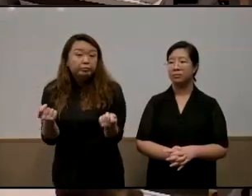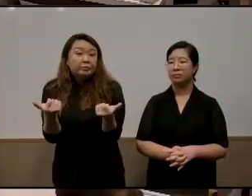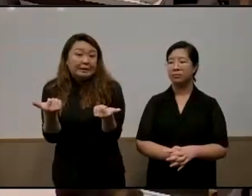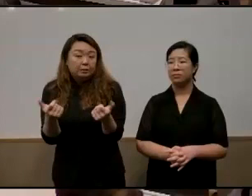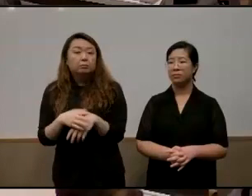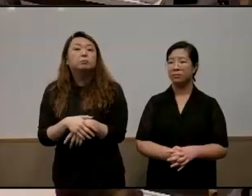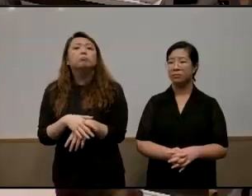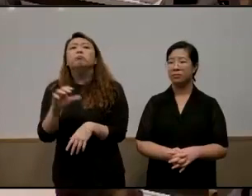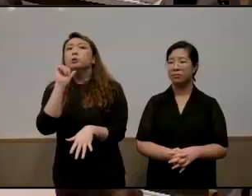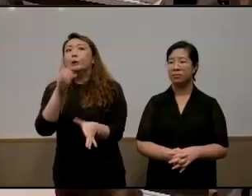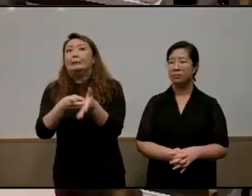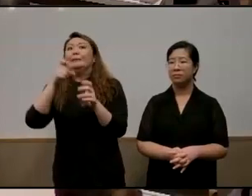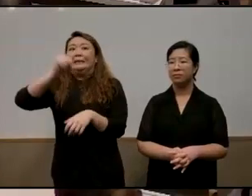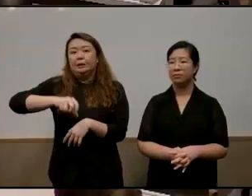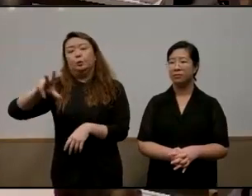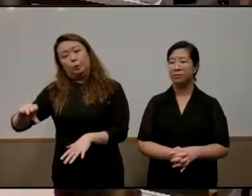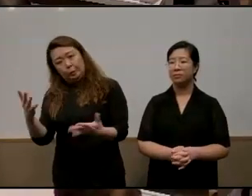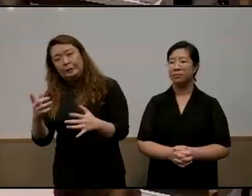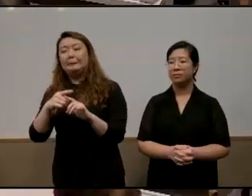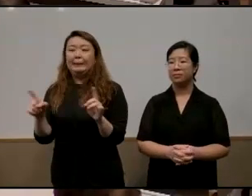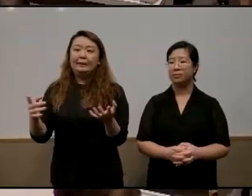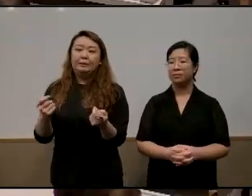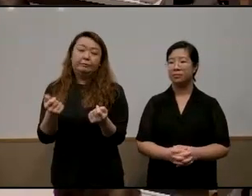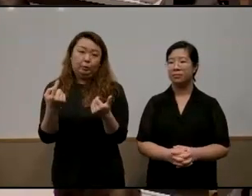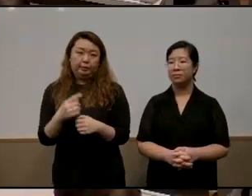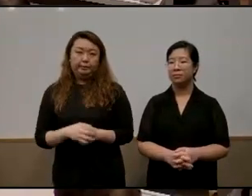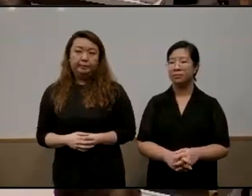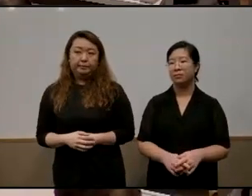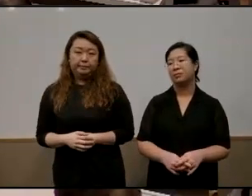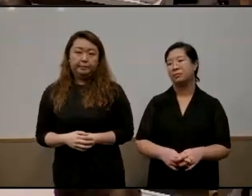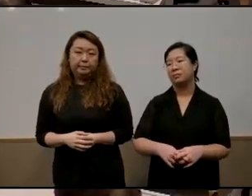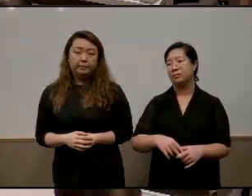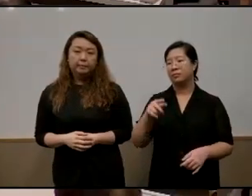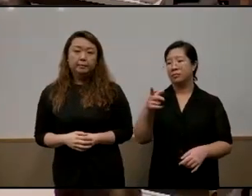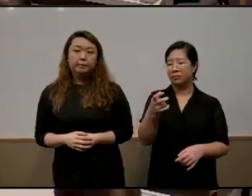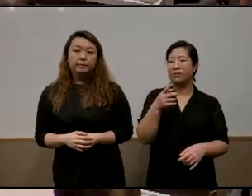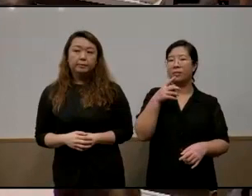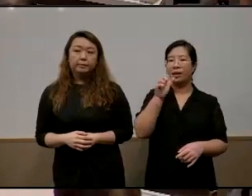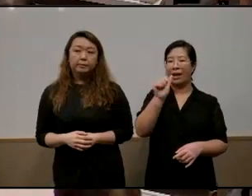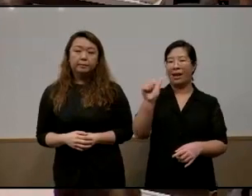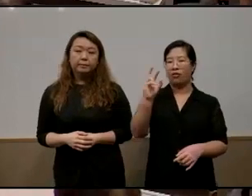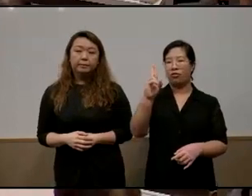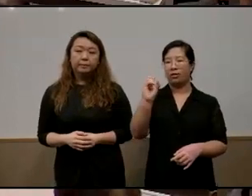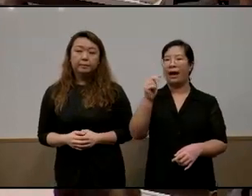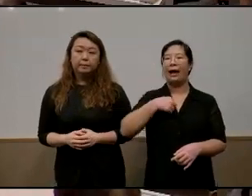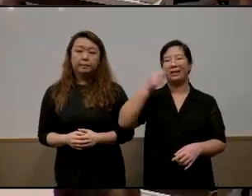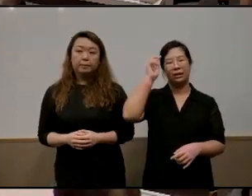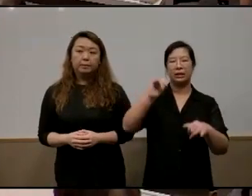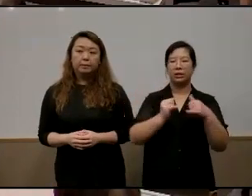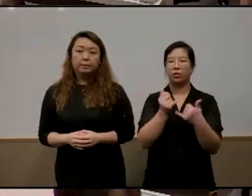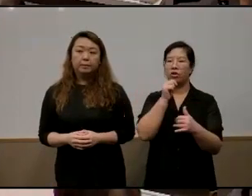not going to demand yes or no like some people do but uh quick one i think the issue is not about uh having a